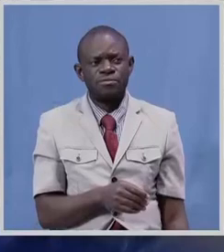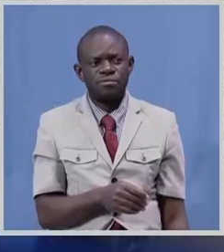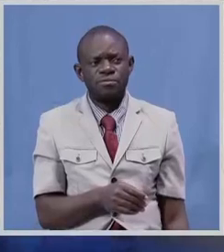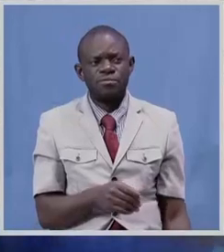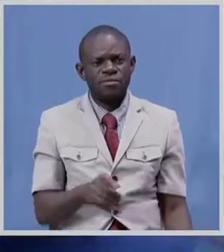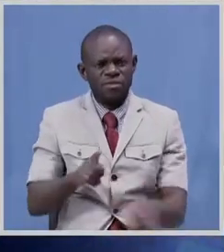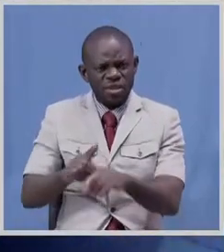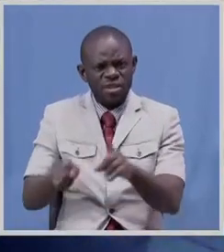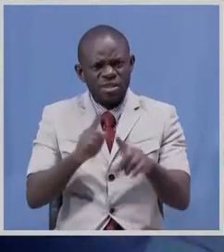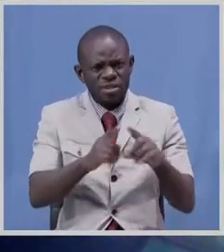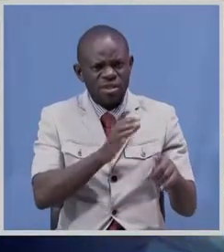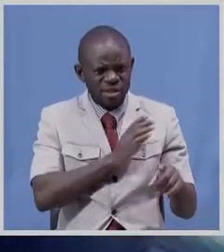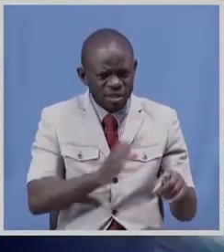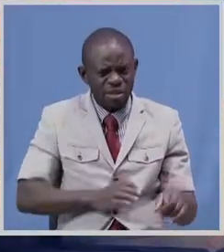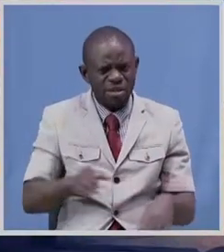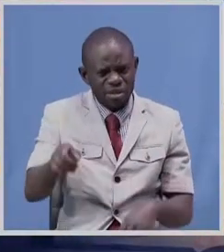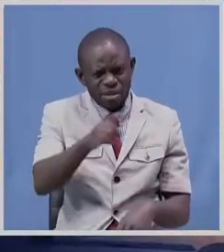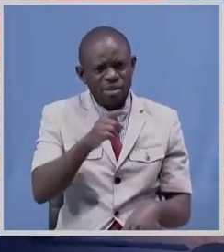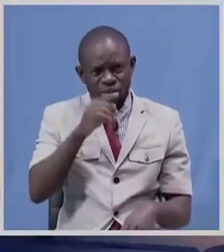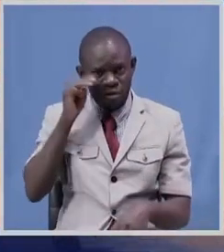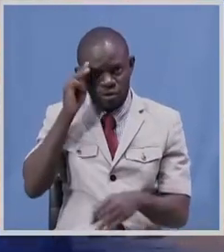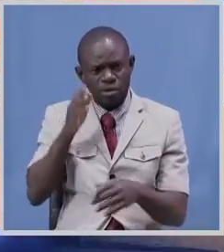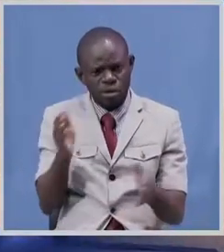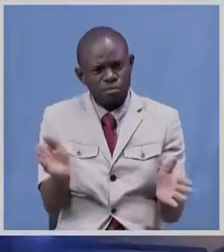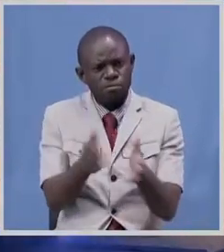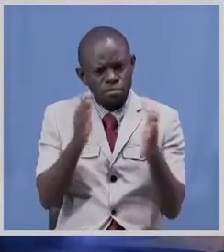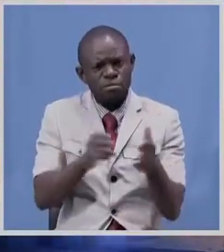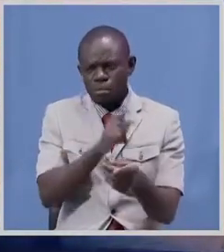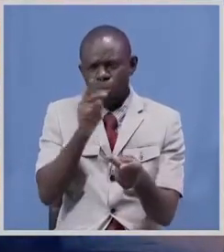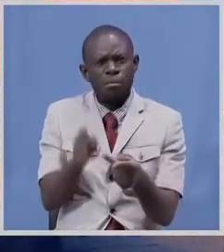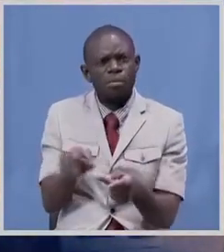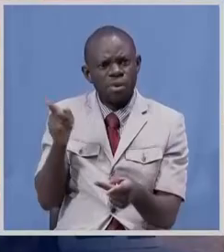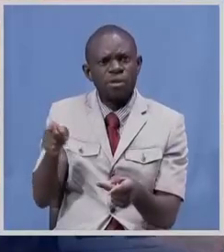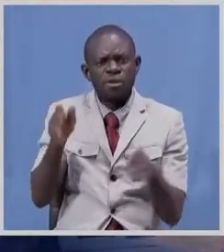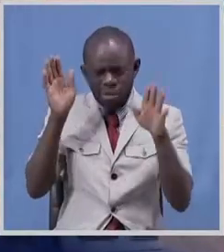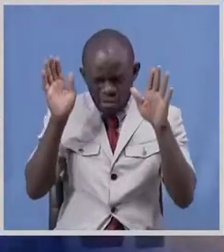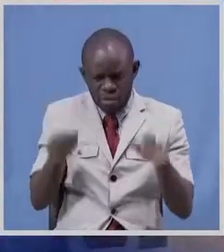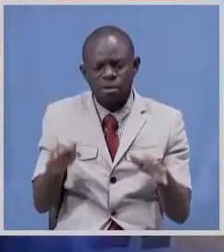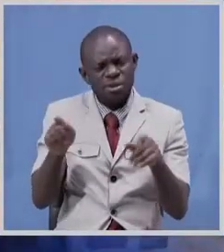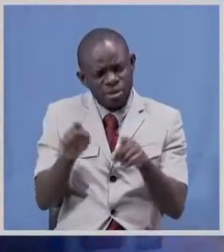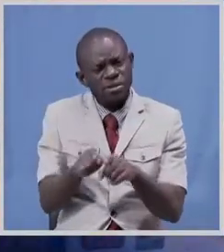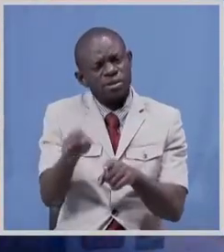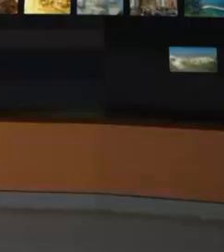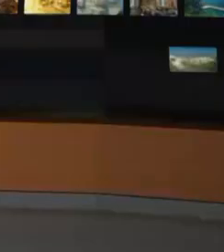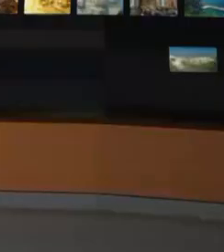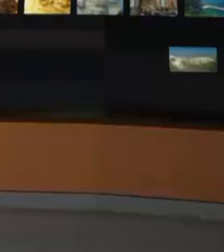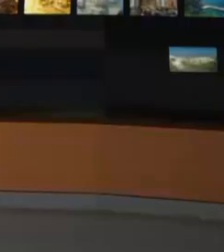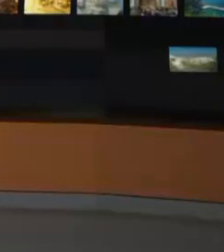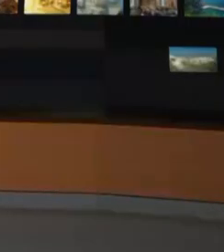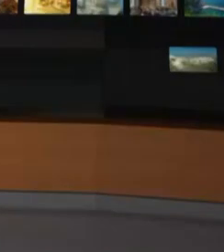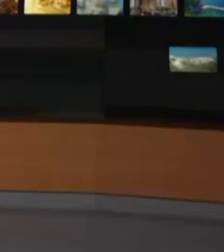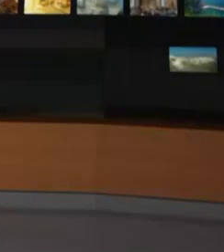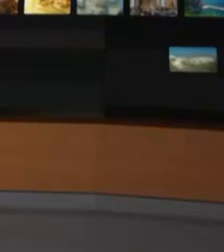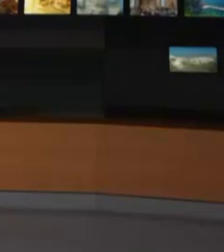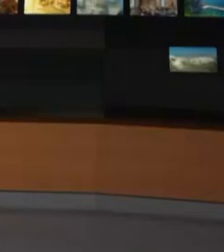entities to emulate the gesture by the islamic education trust was on melinda znbc news lusaka remember